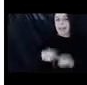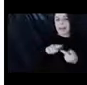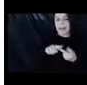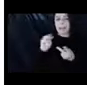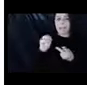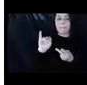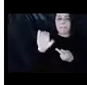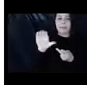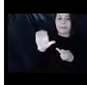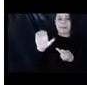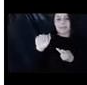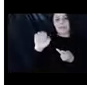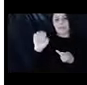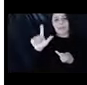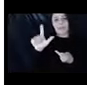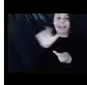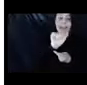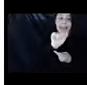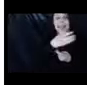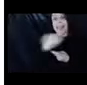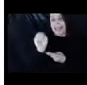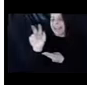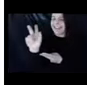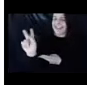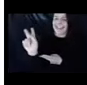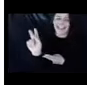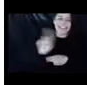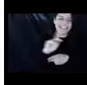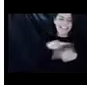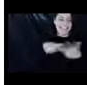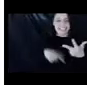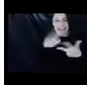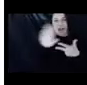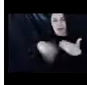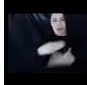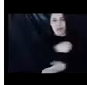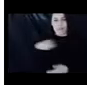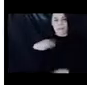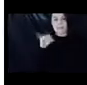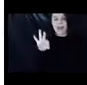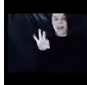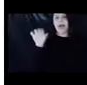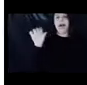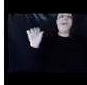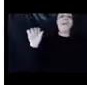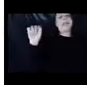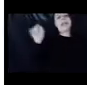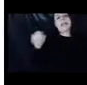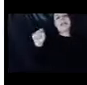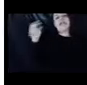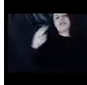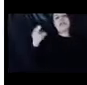K. Um, and they are all members of SHOUT, uh, or Supportive Housing